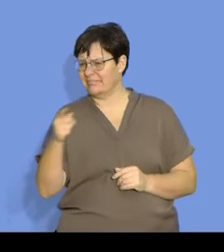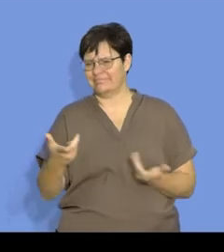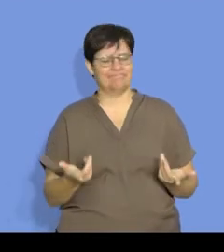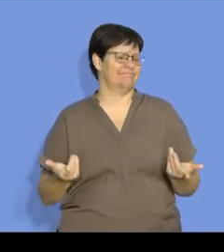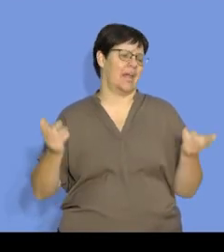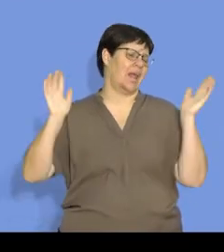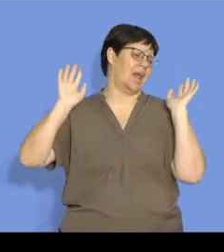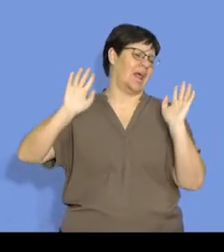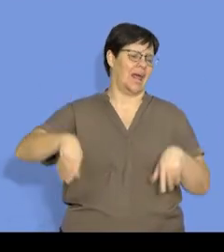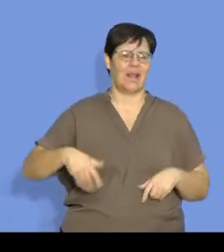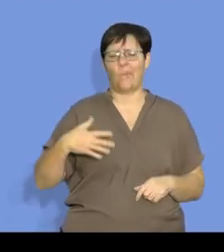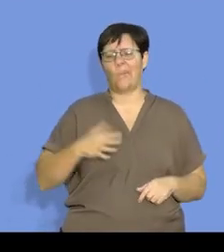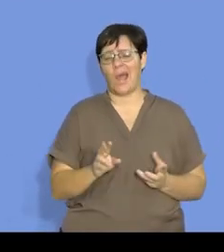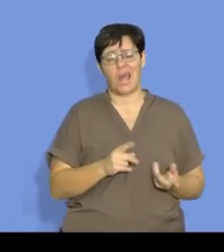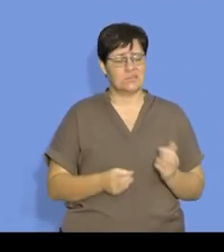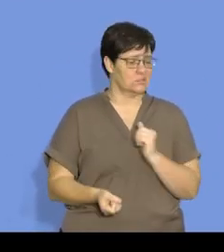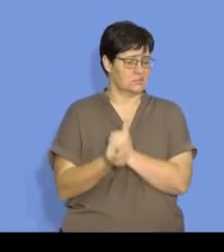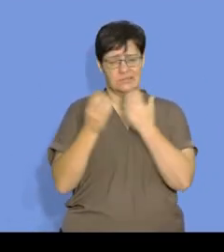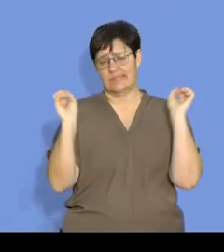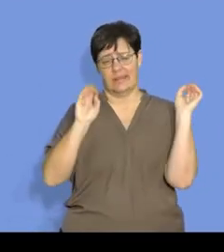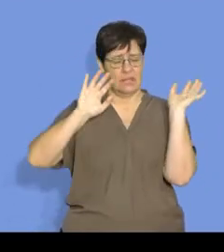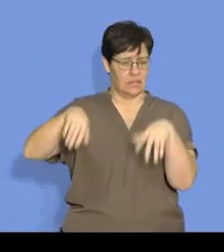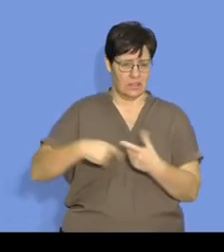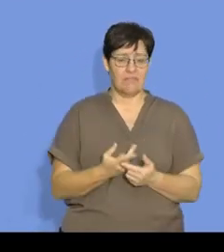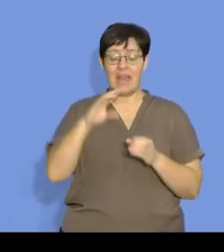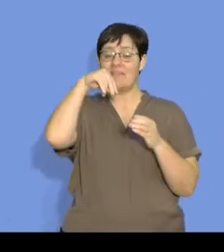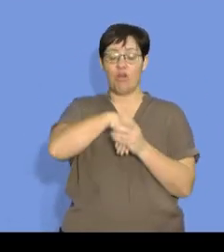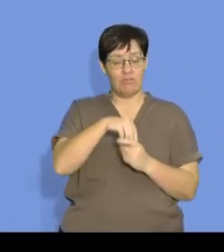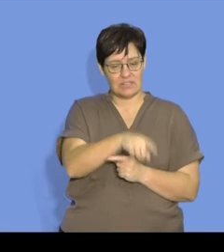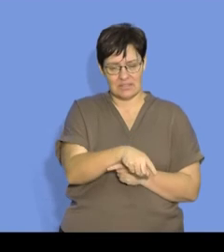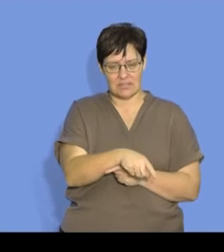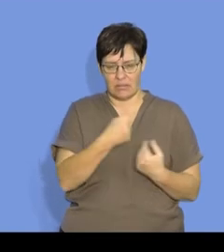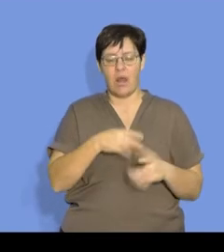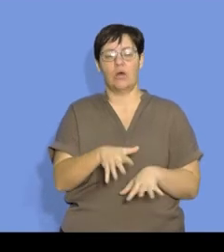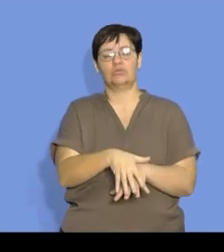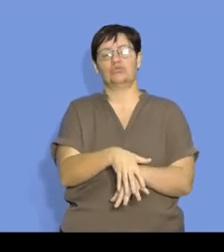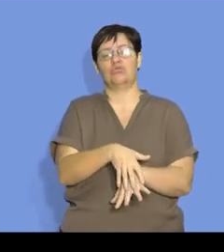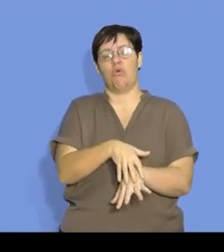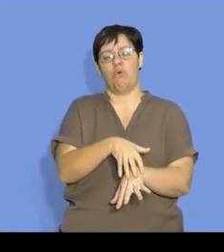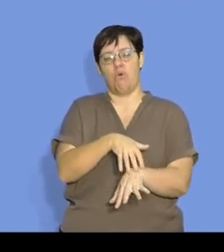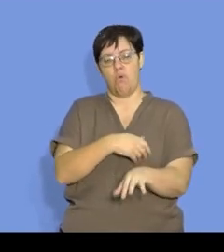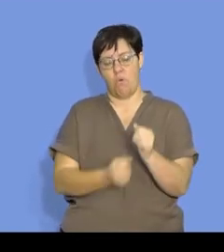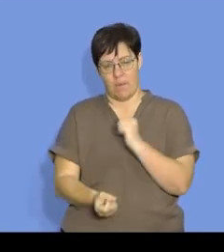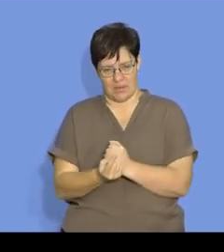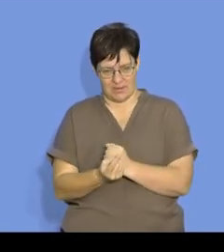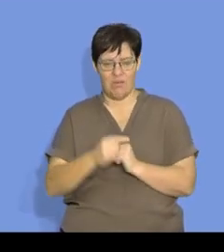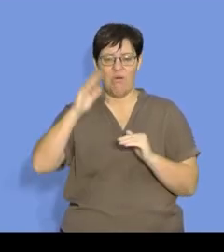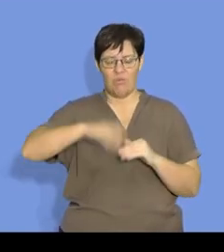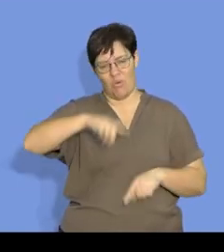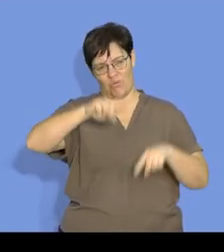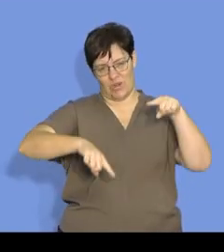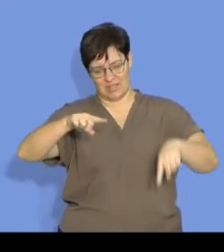they also, they don't really want to react. So when they are in a reaction, they have slow